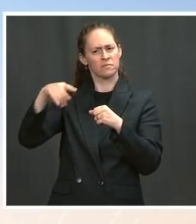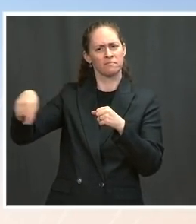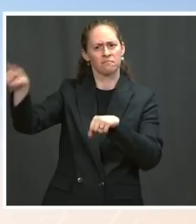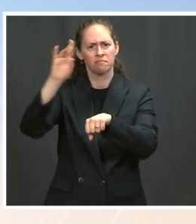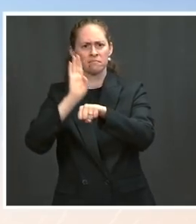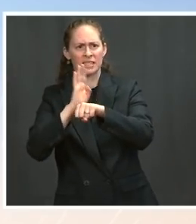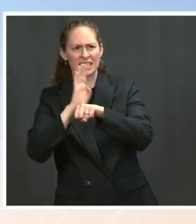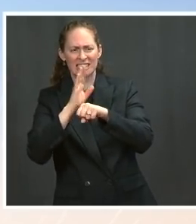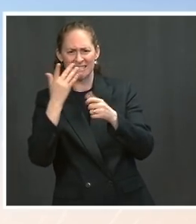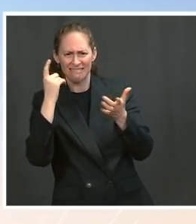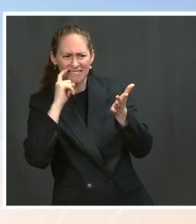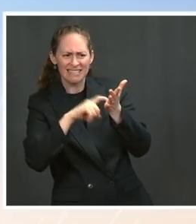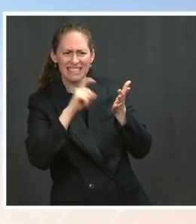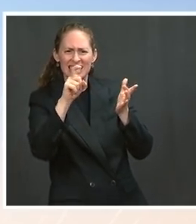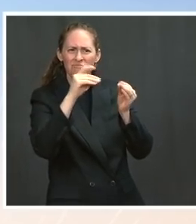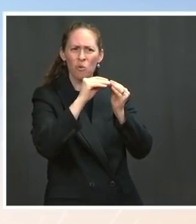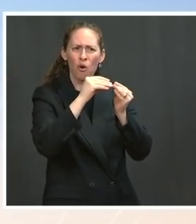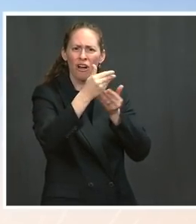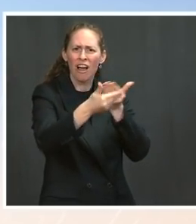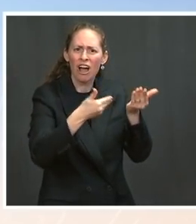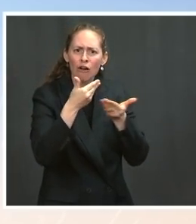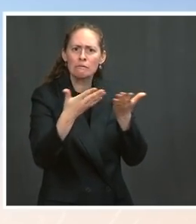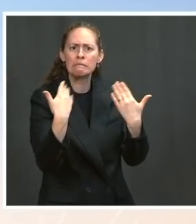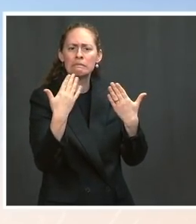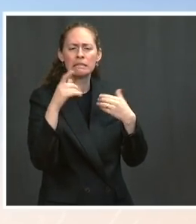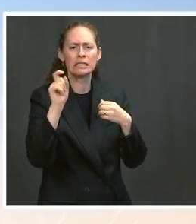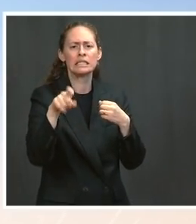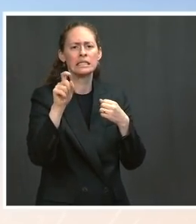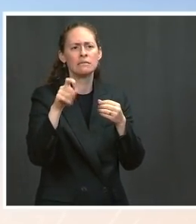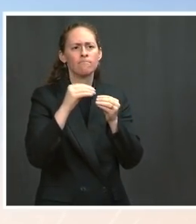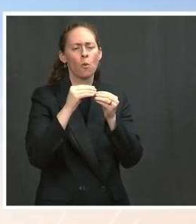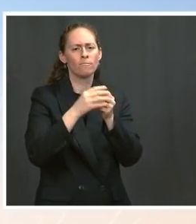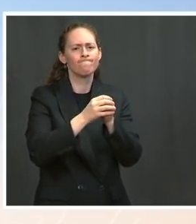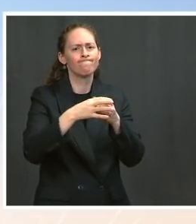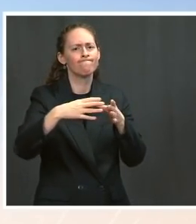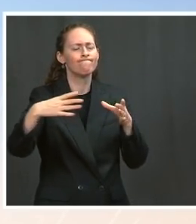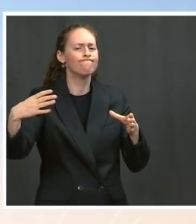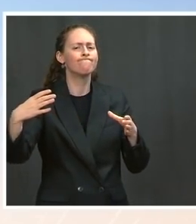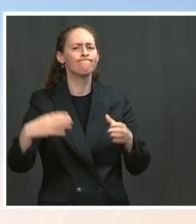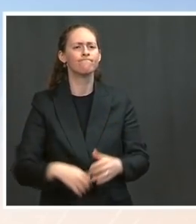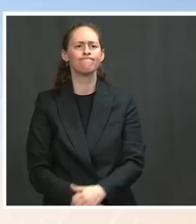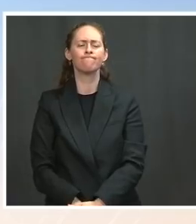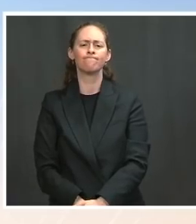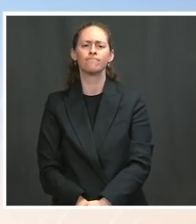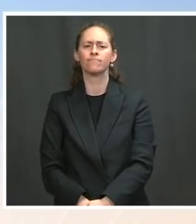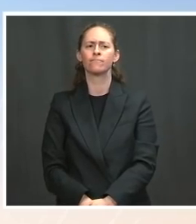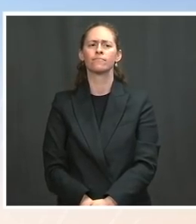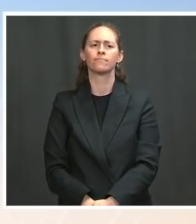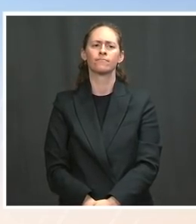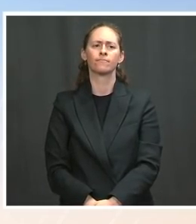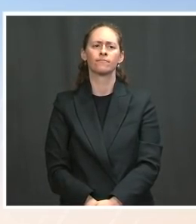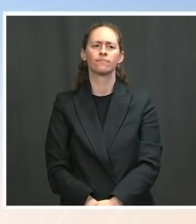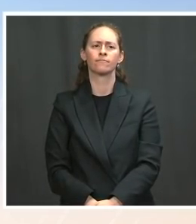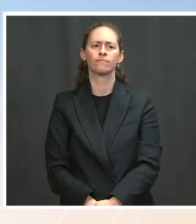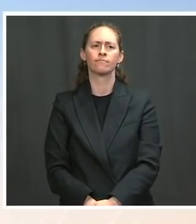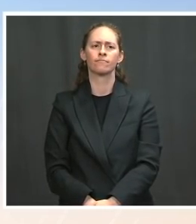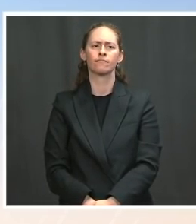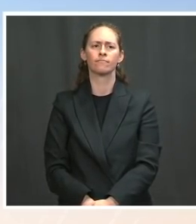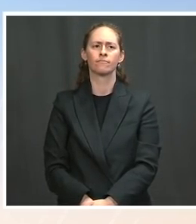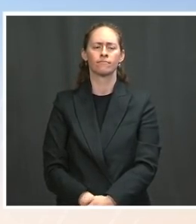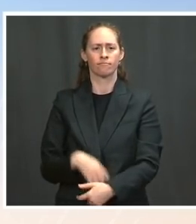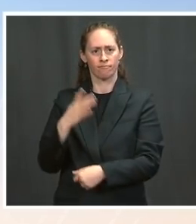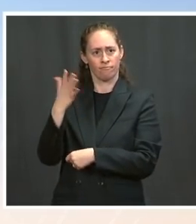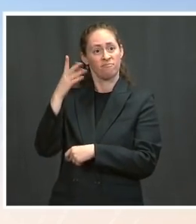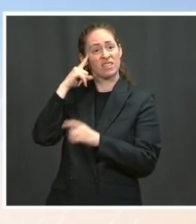Although, over 300,000 workers, I'd point out, were added this last month in leisure and hospitality,